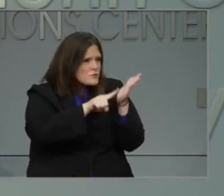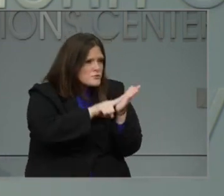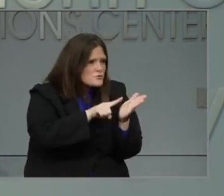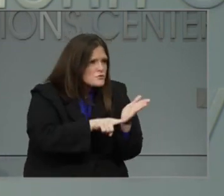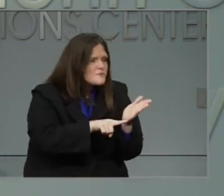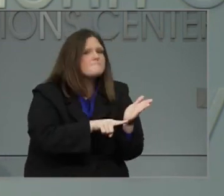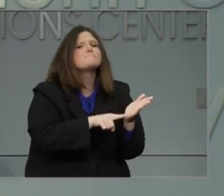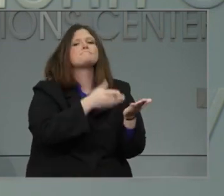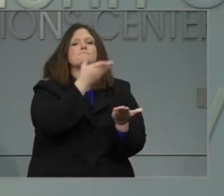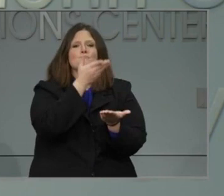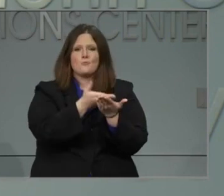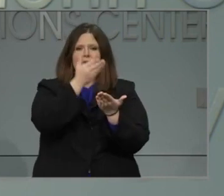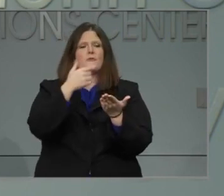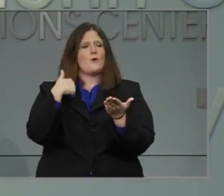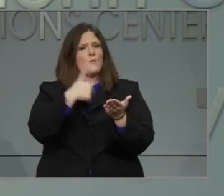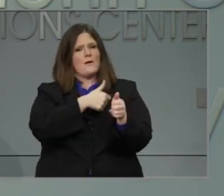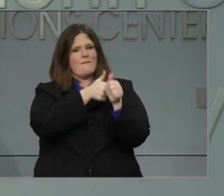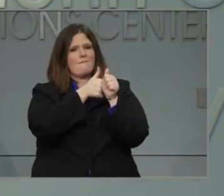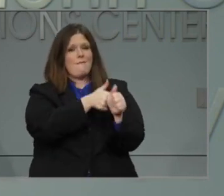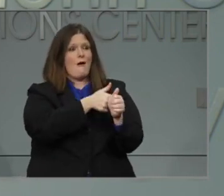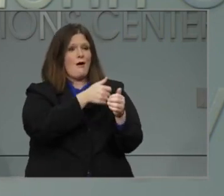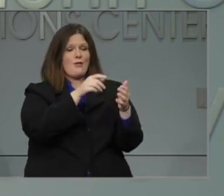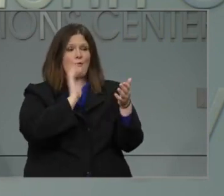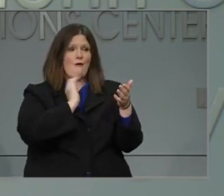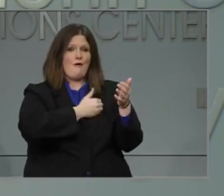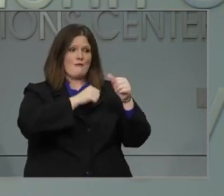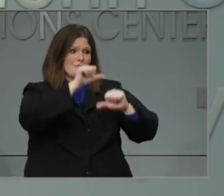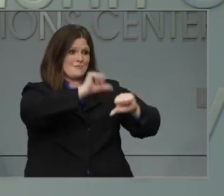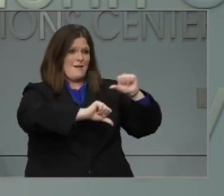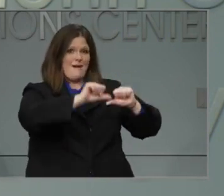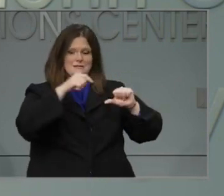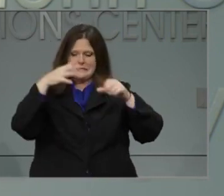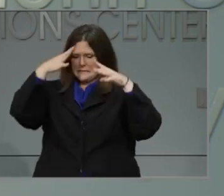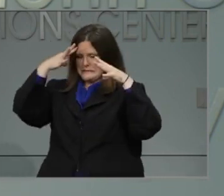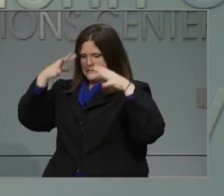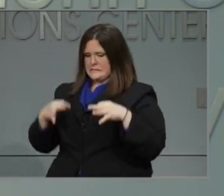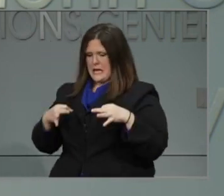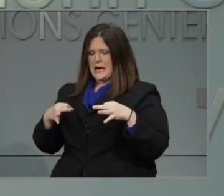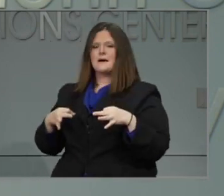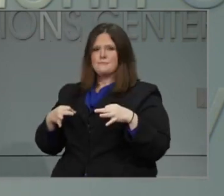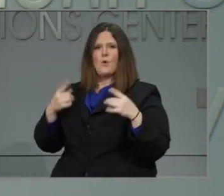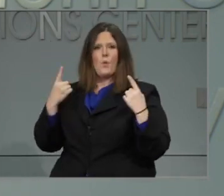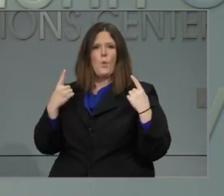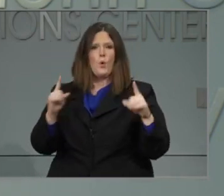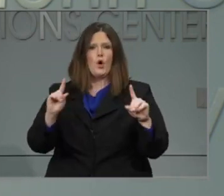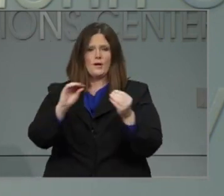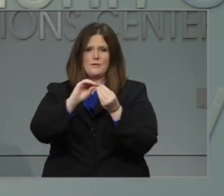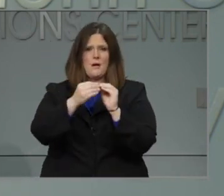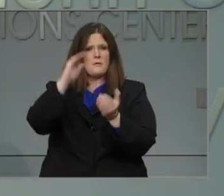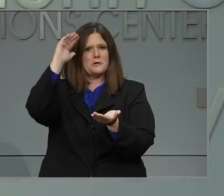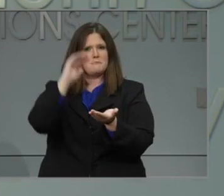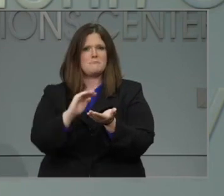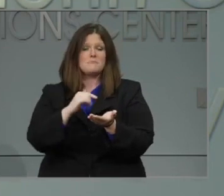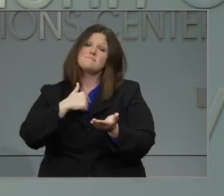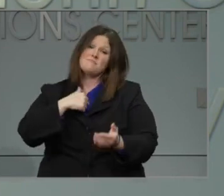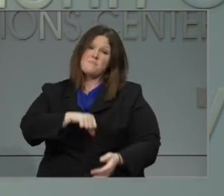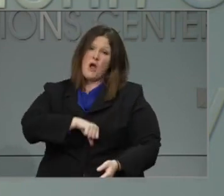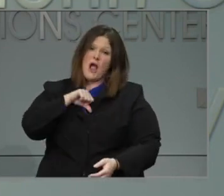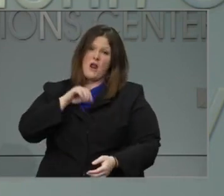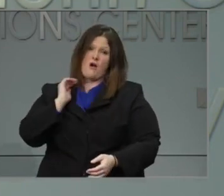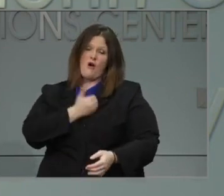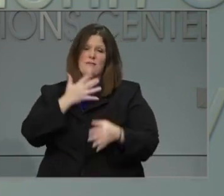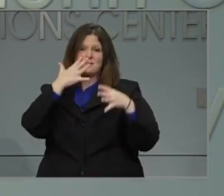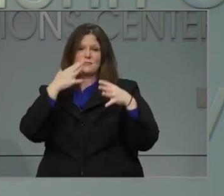I'm proud of our resolve. As a result, our key numbers have stabilized or even decreased in some instances for a sustained